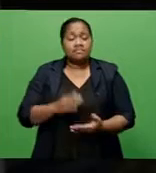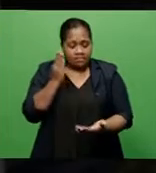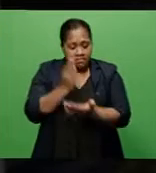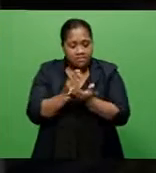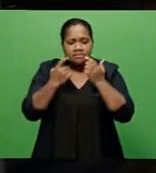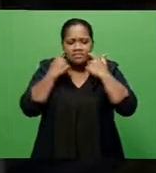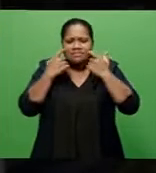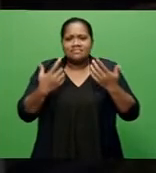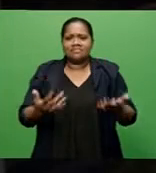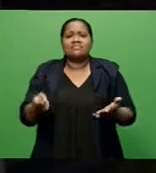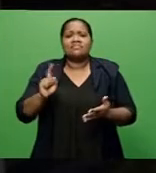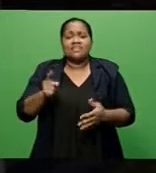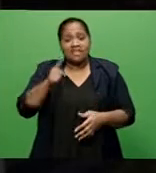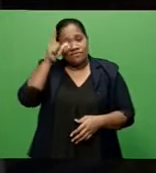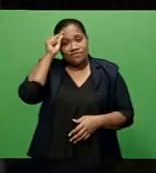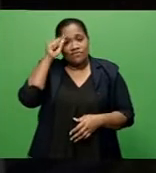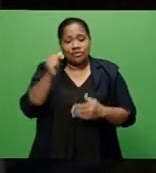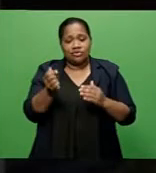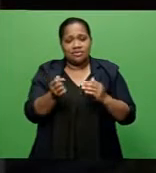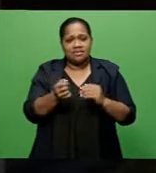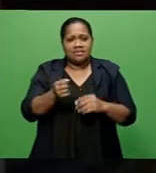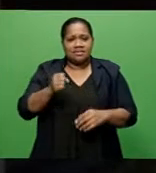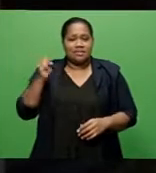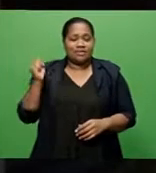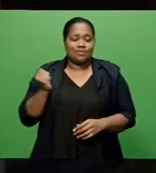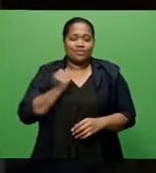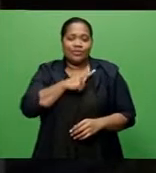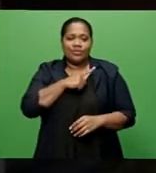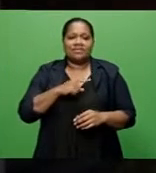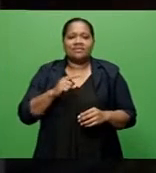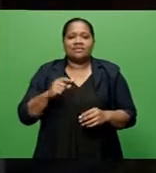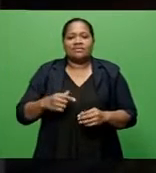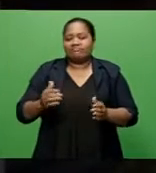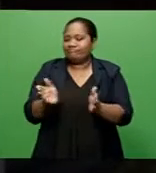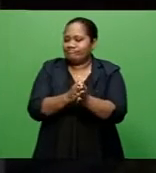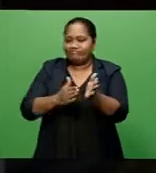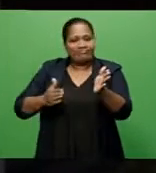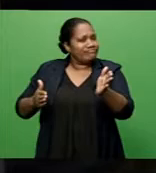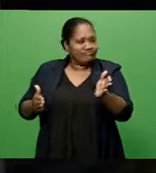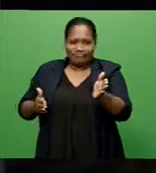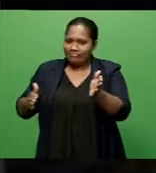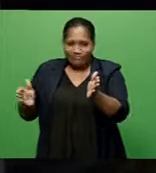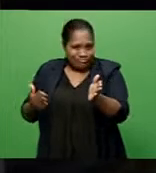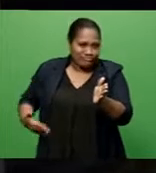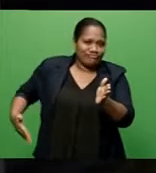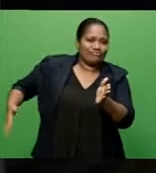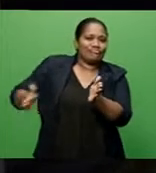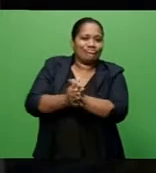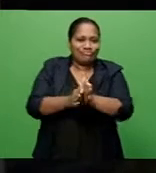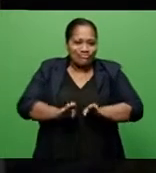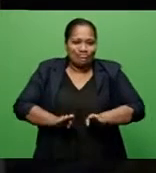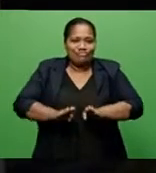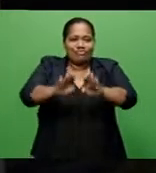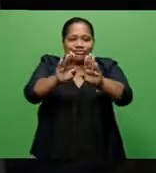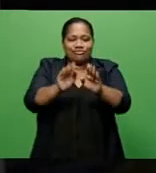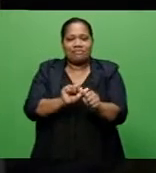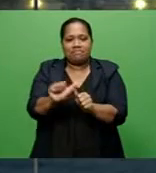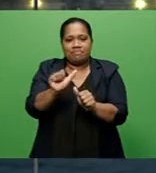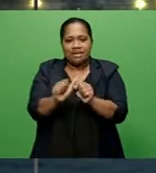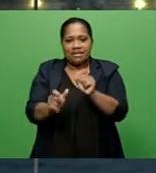the Fijian spirit of leaving no one behind with the hope that we will rebuild back better. Edwin.